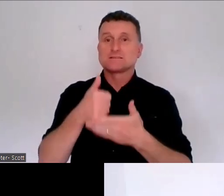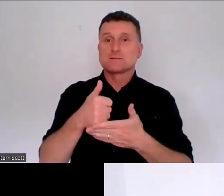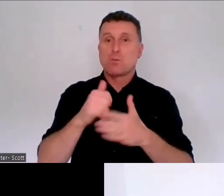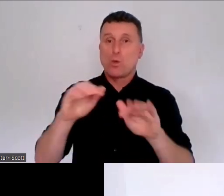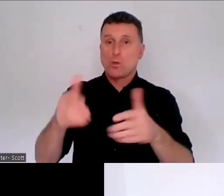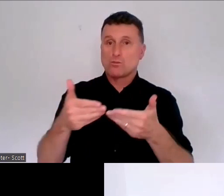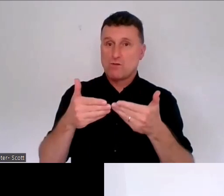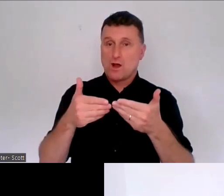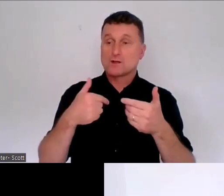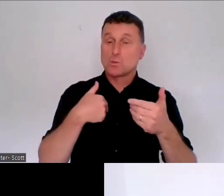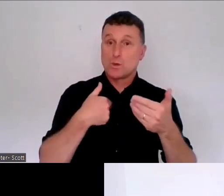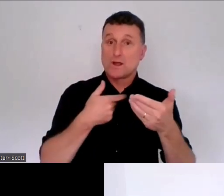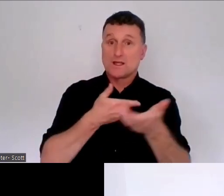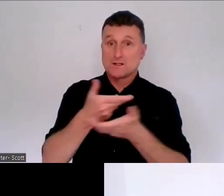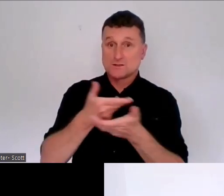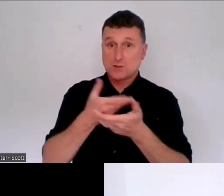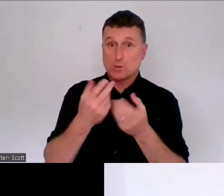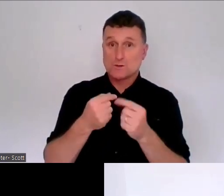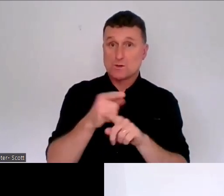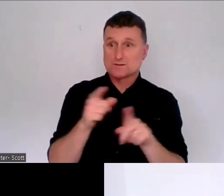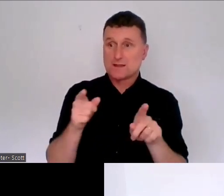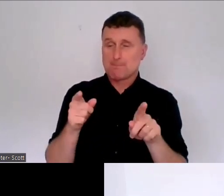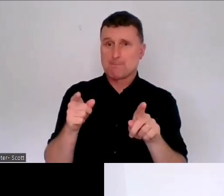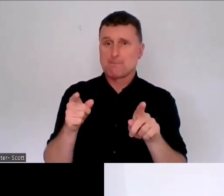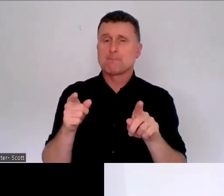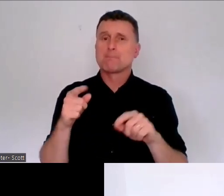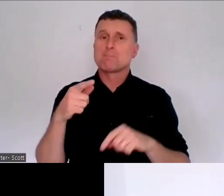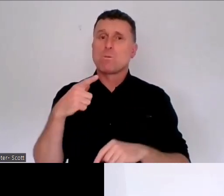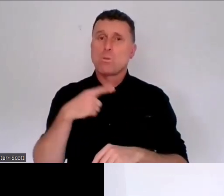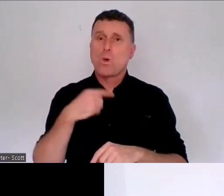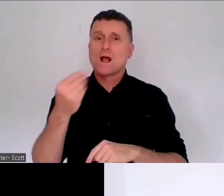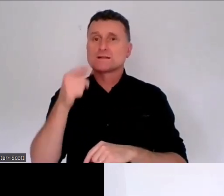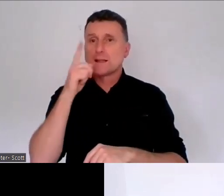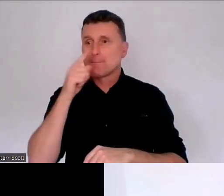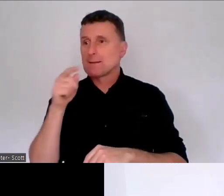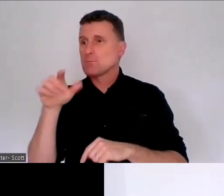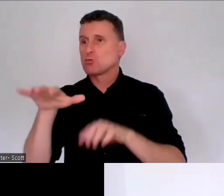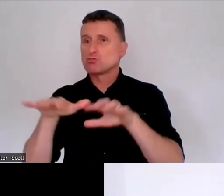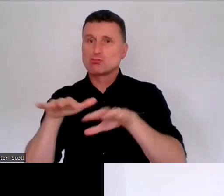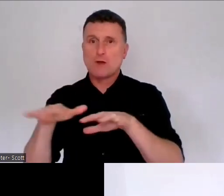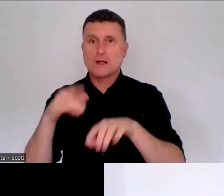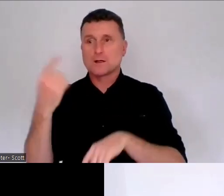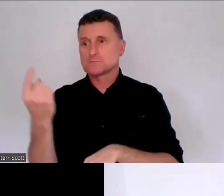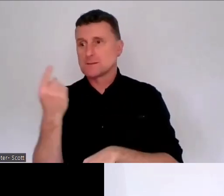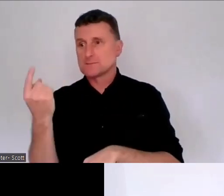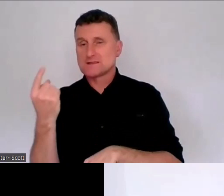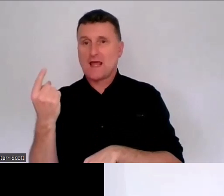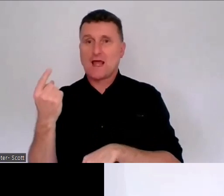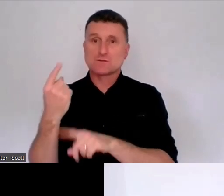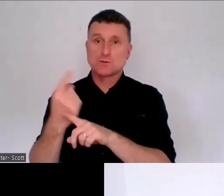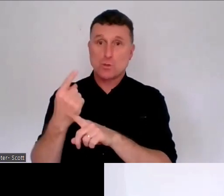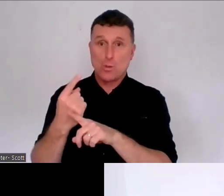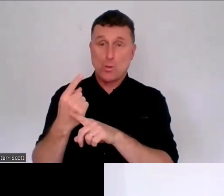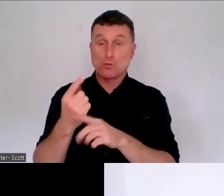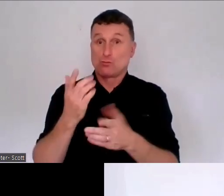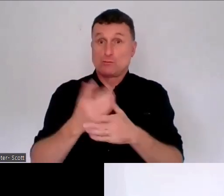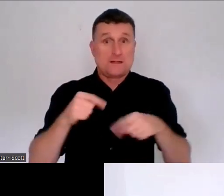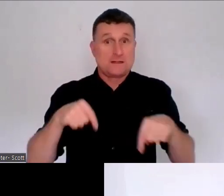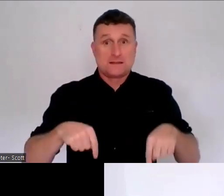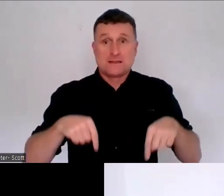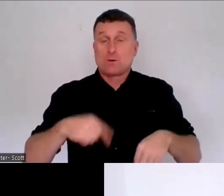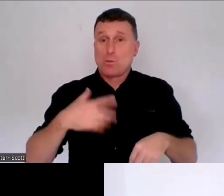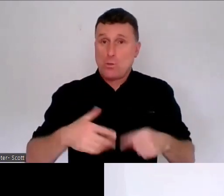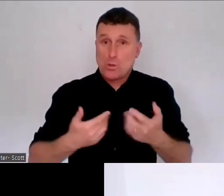become the voice for people who struggle to be heard themselves? Yes, I mean, we we want to hear from everybody, actually,